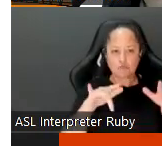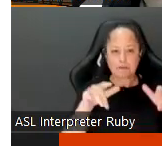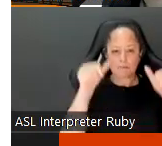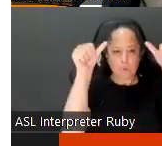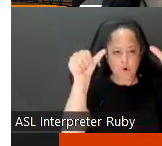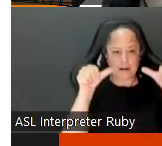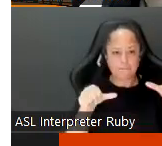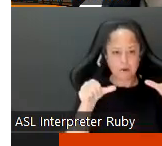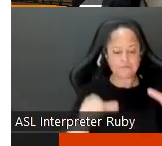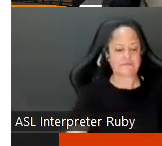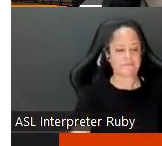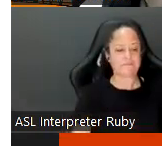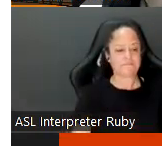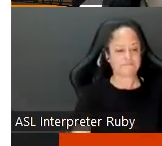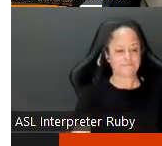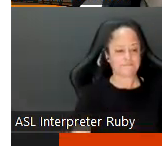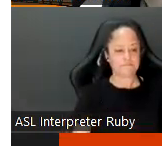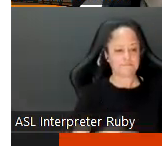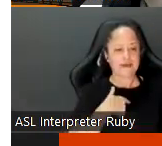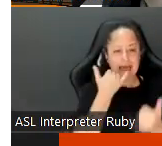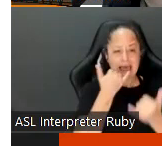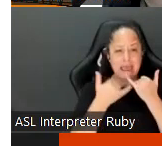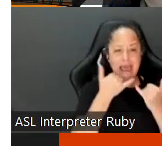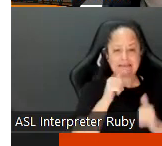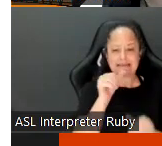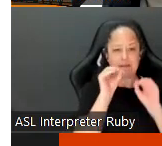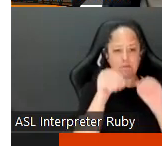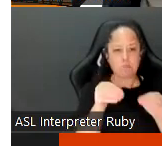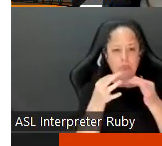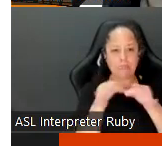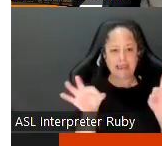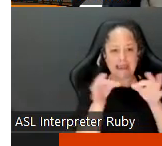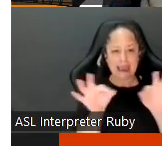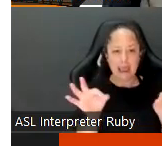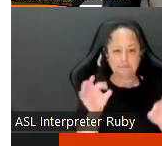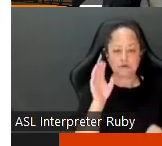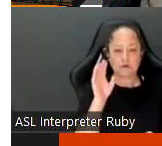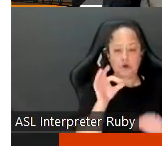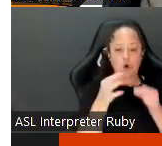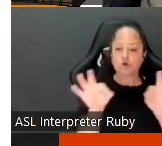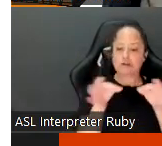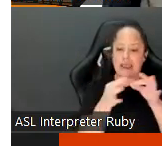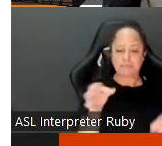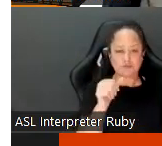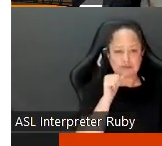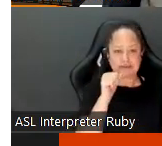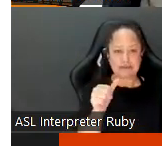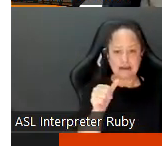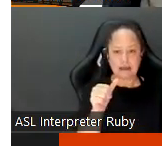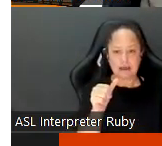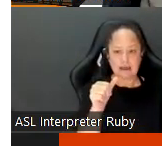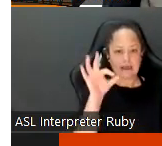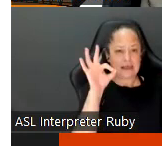uh i accidentally like didn't put the caption in it or captioning is not like 80 90